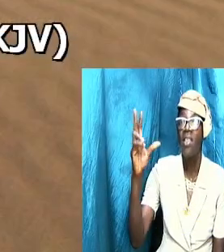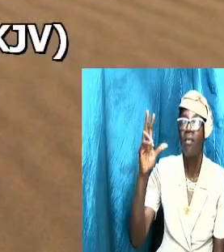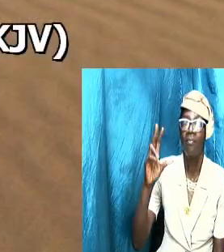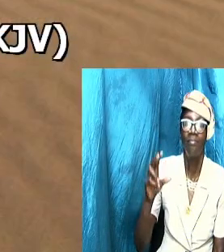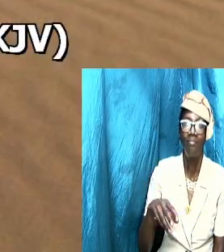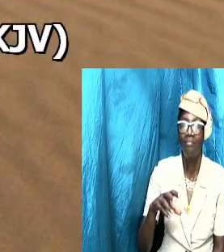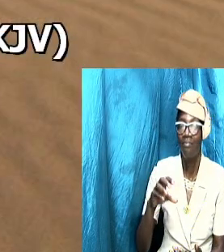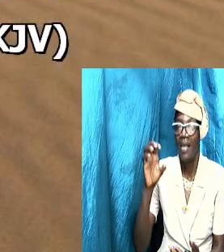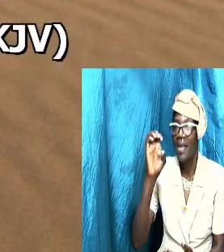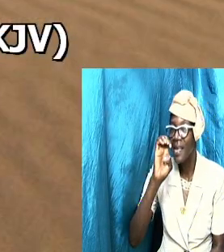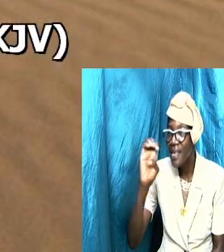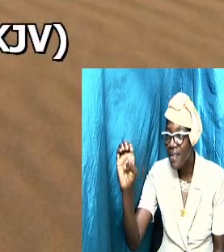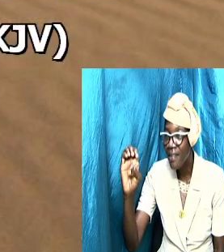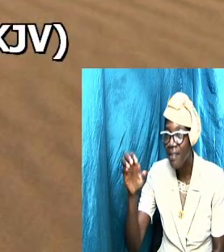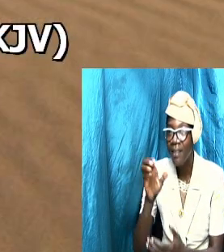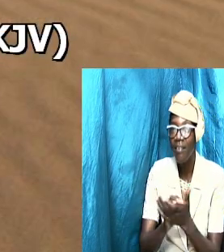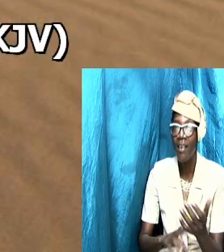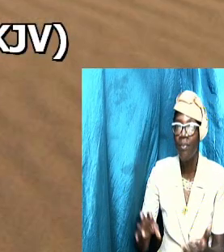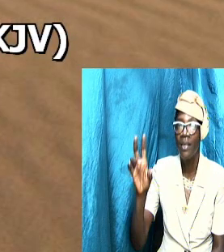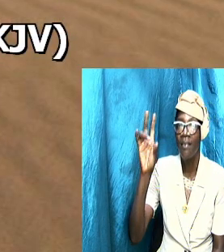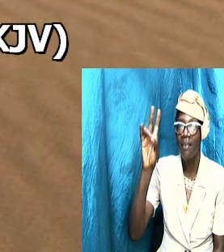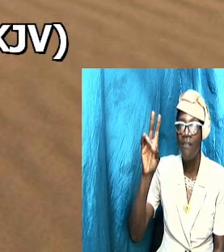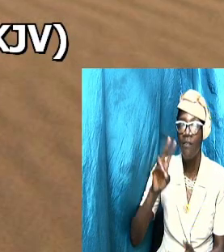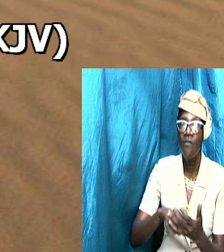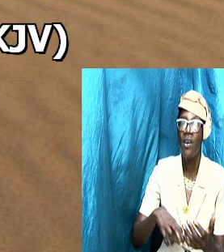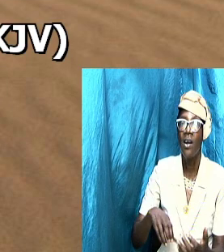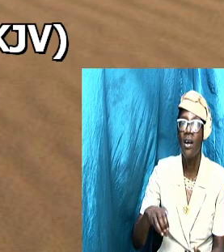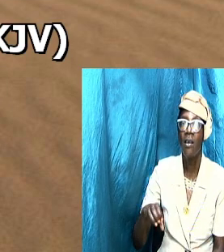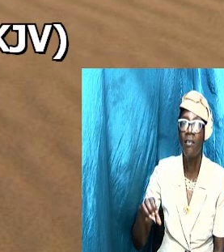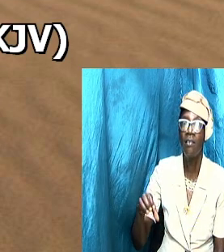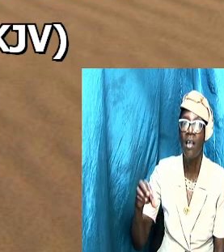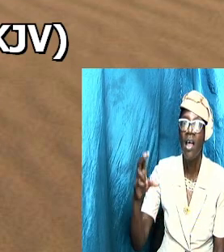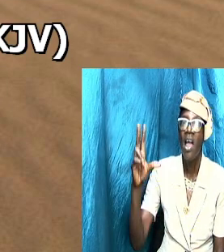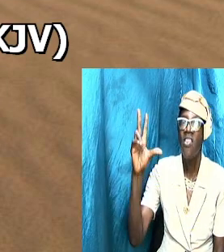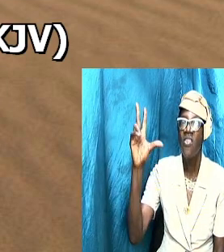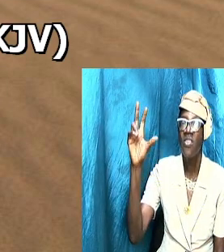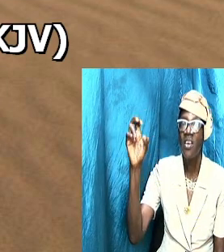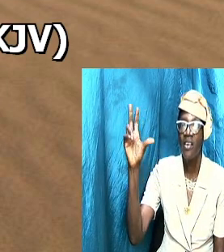momentarily alright so it says consider